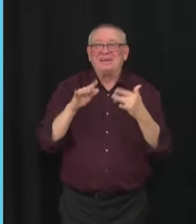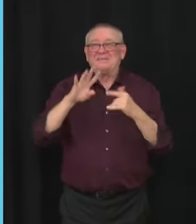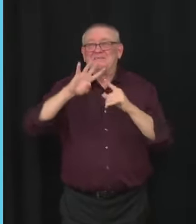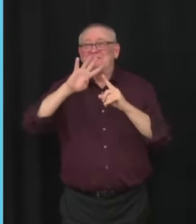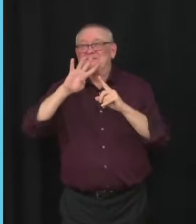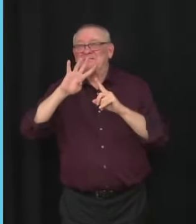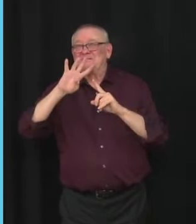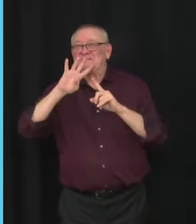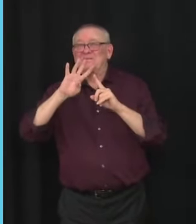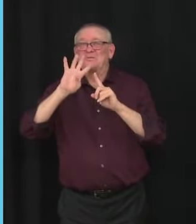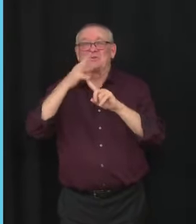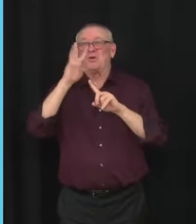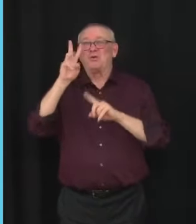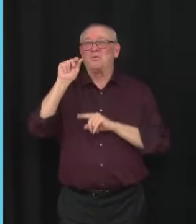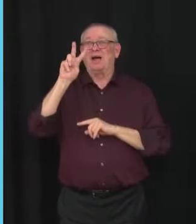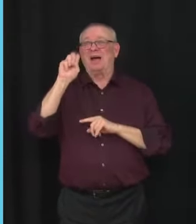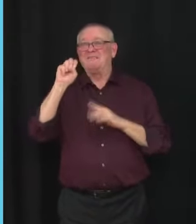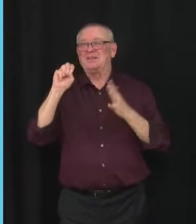tell you we'll be very conservative.